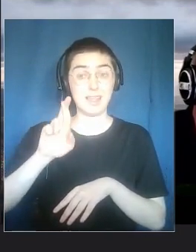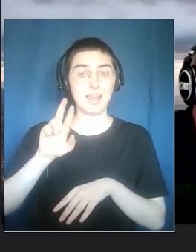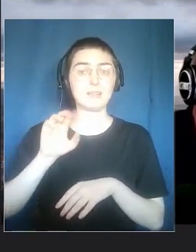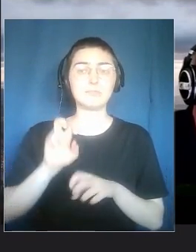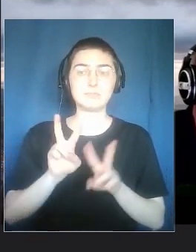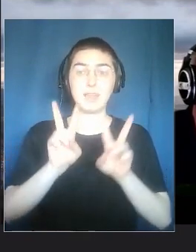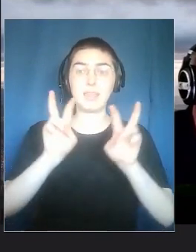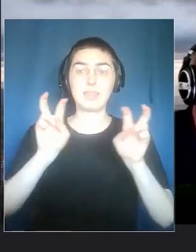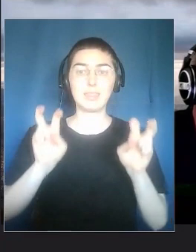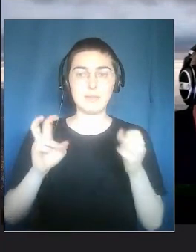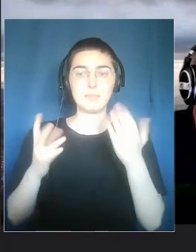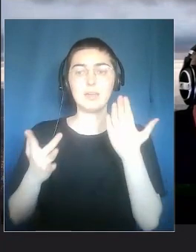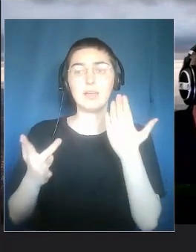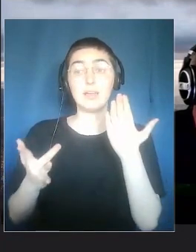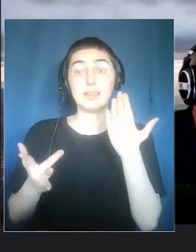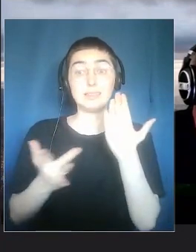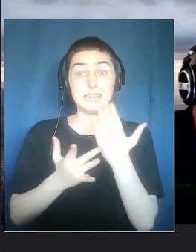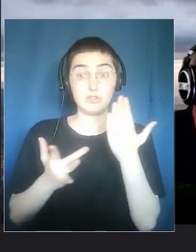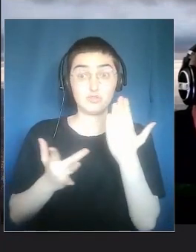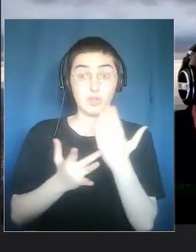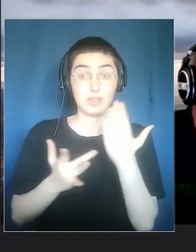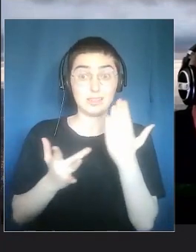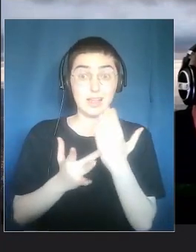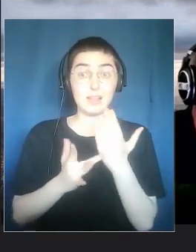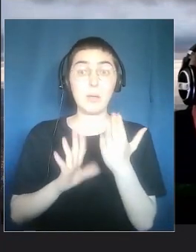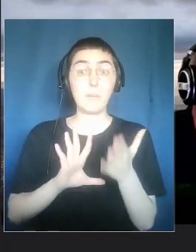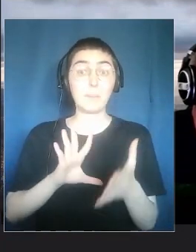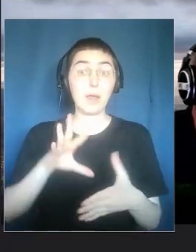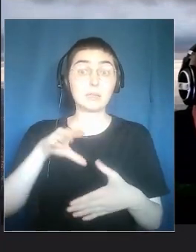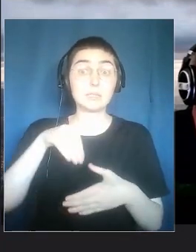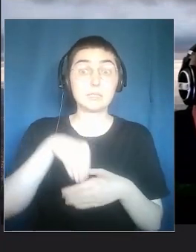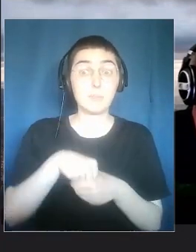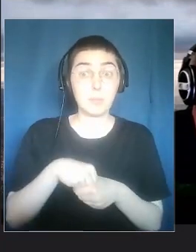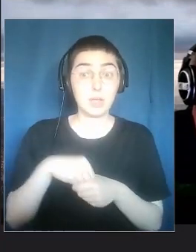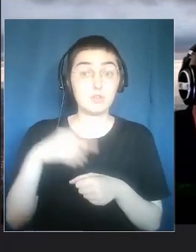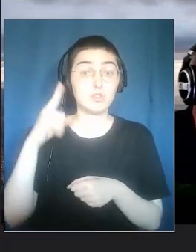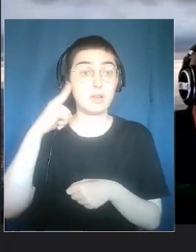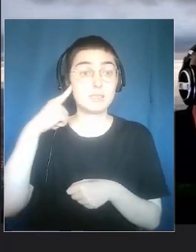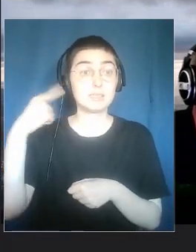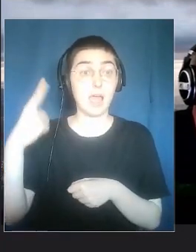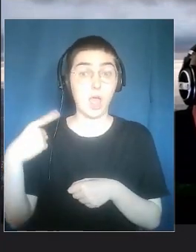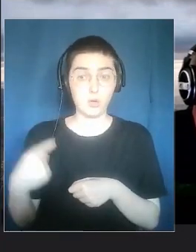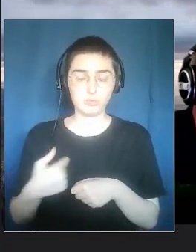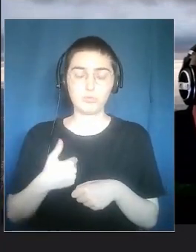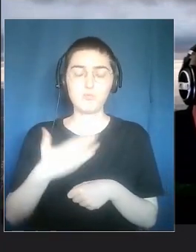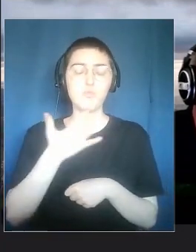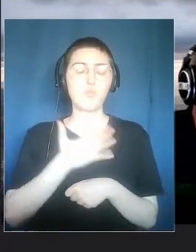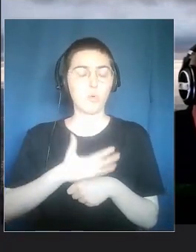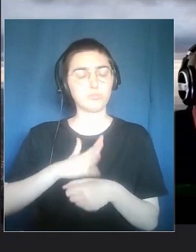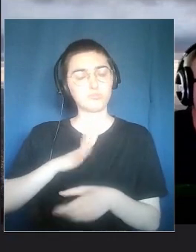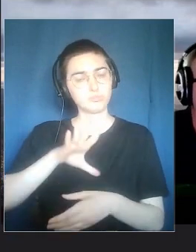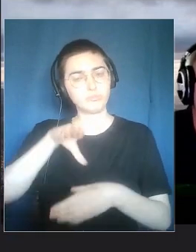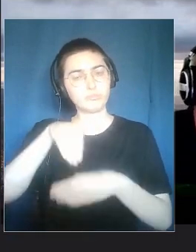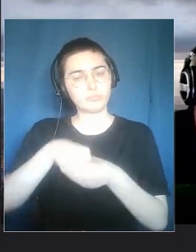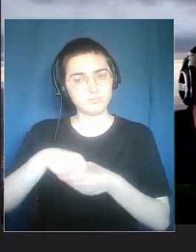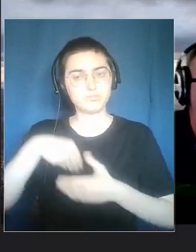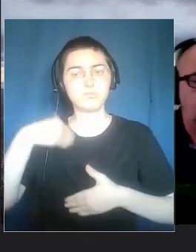participation in digital technologies. And I try to understand